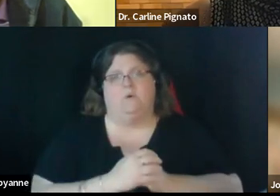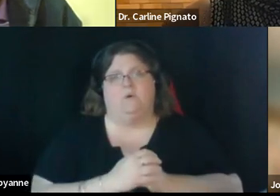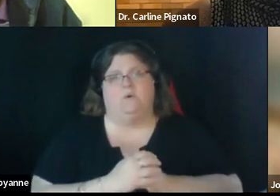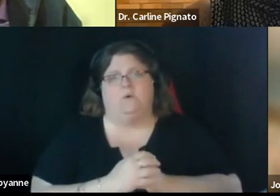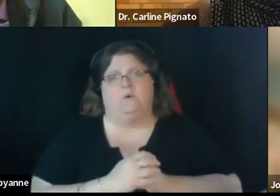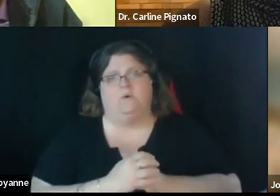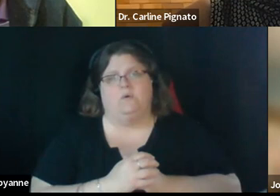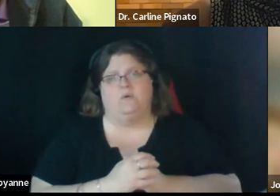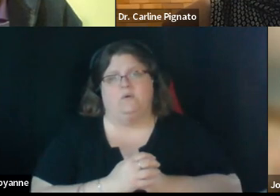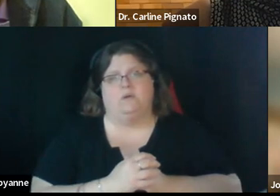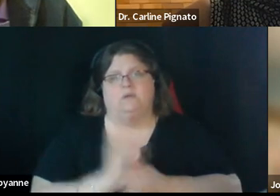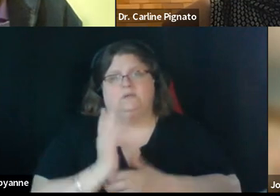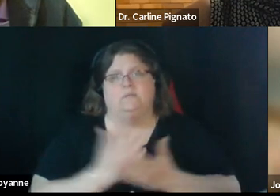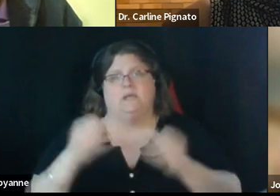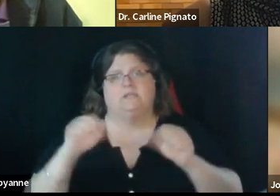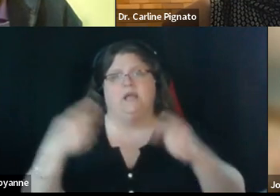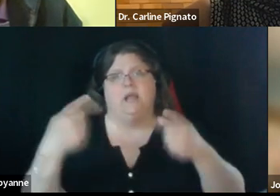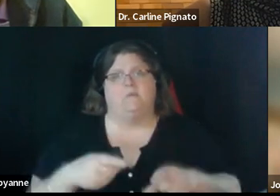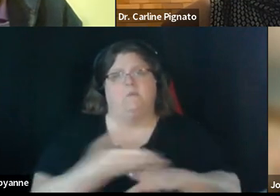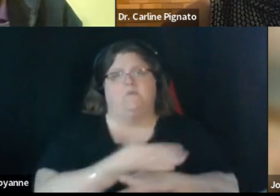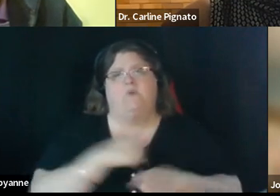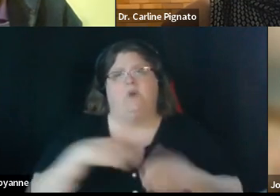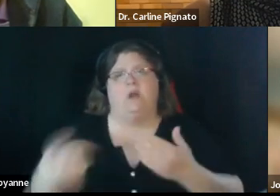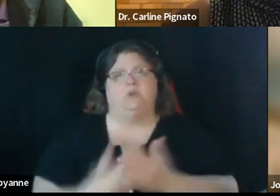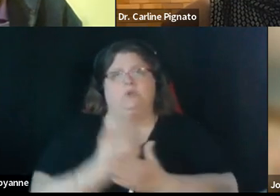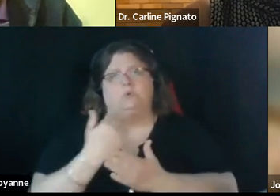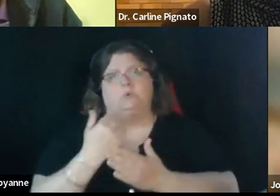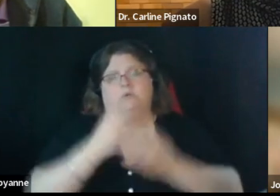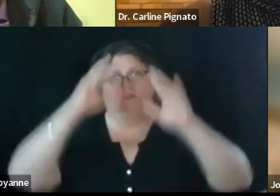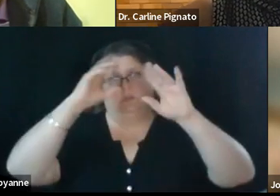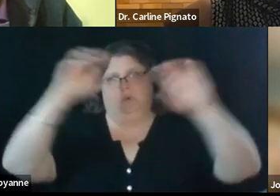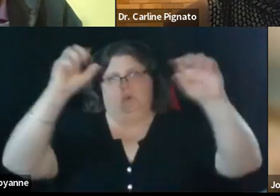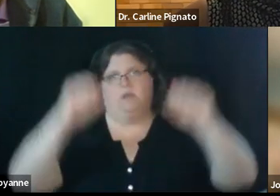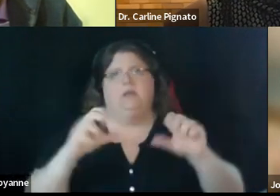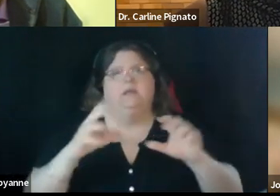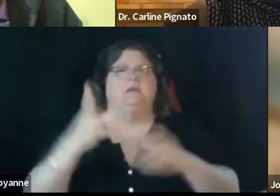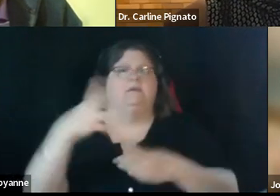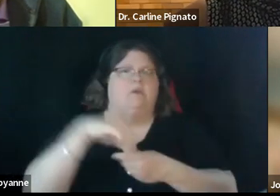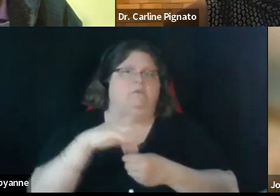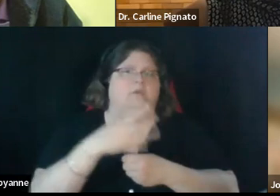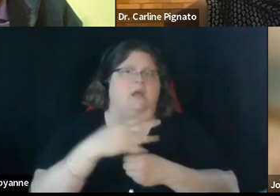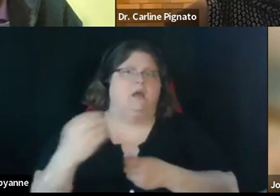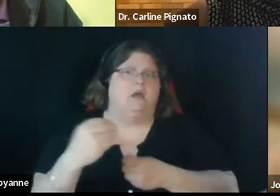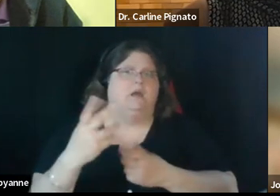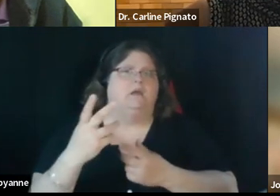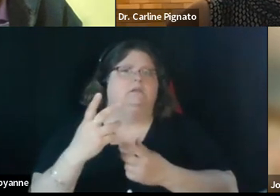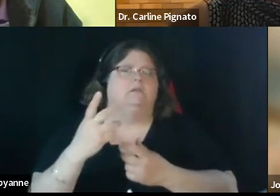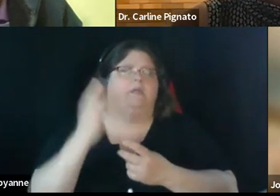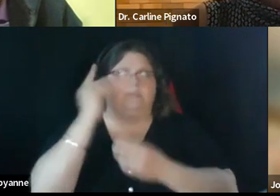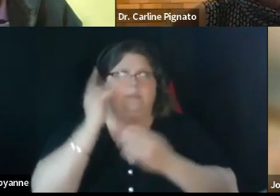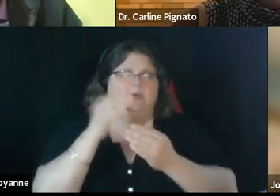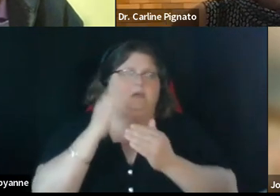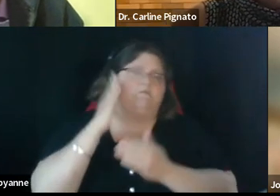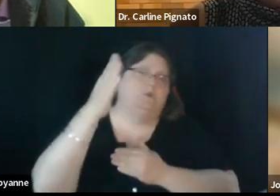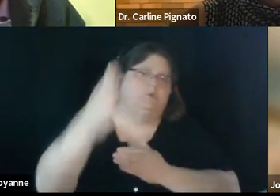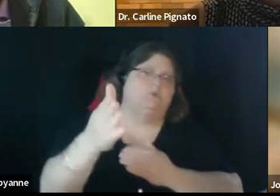can happen even before a new superintendent is um engaged and also long-term thinking with school committee um